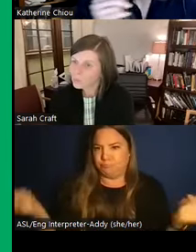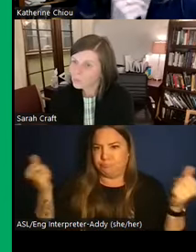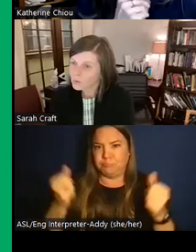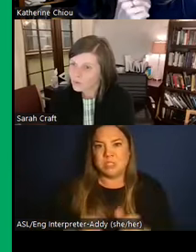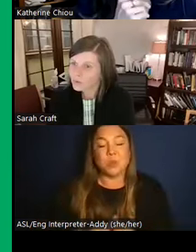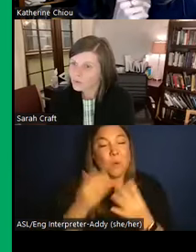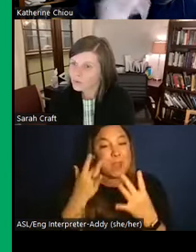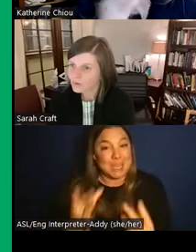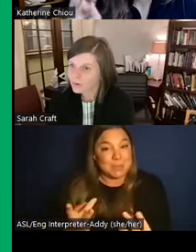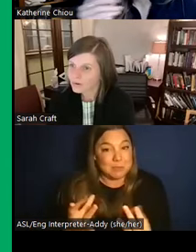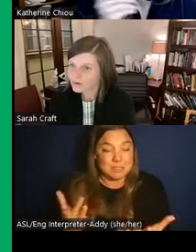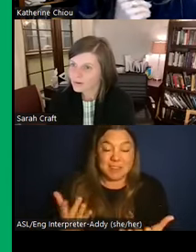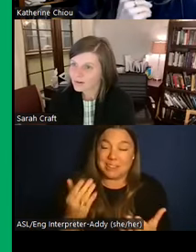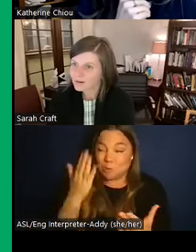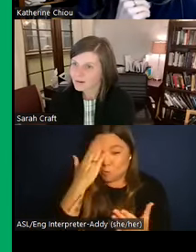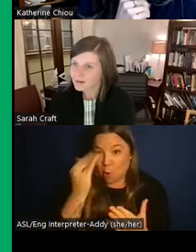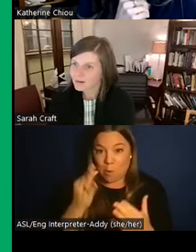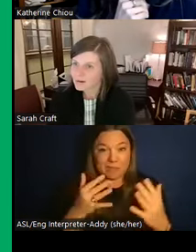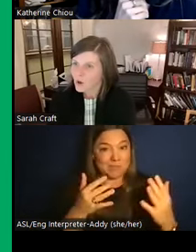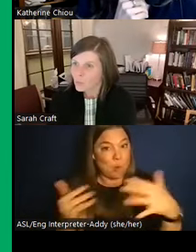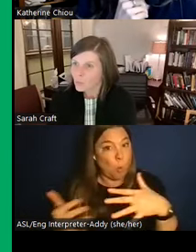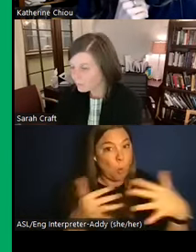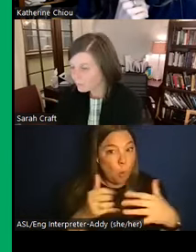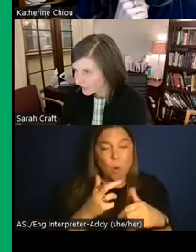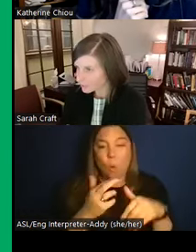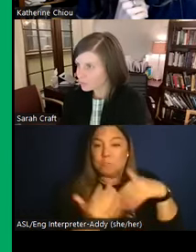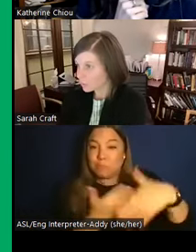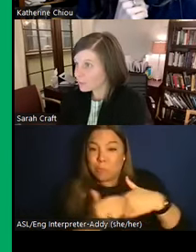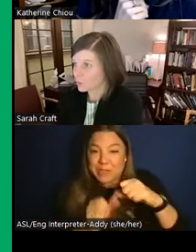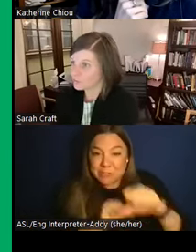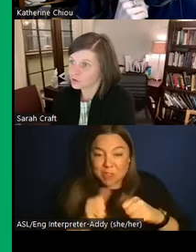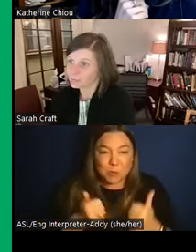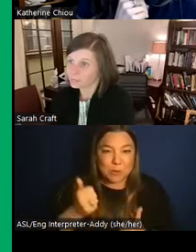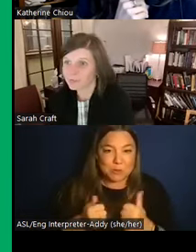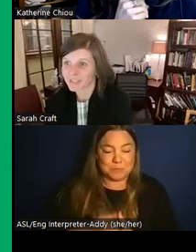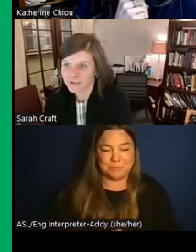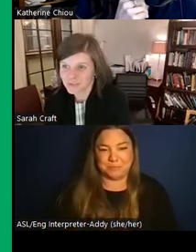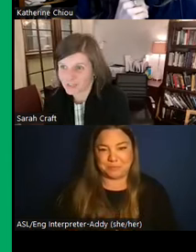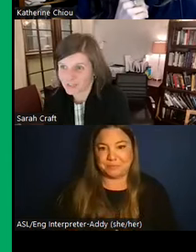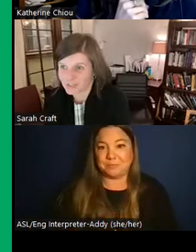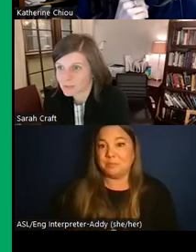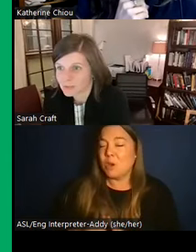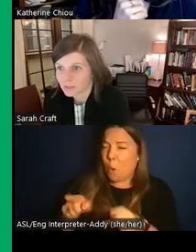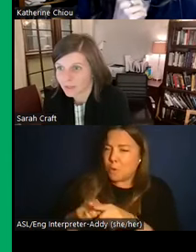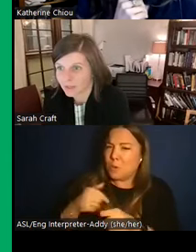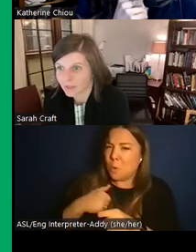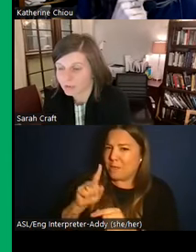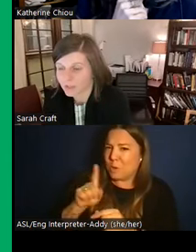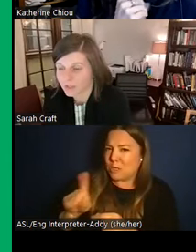not they were getting along, or if there was some friction there. Well, to that note, there was a question about irrigation systems